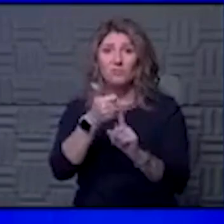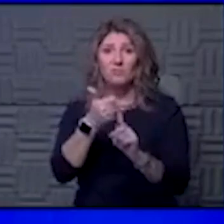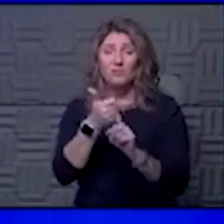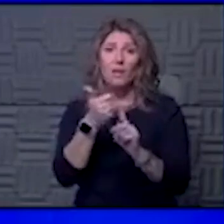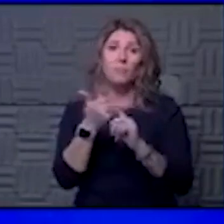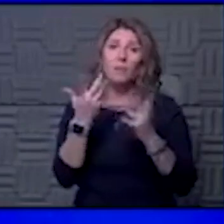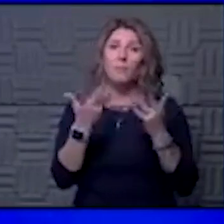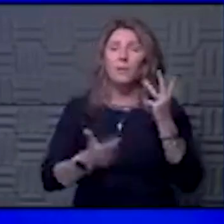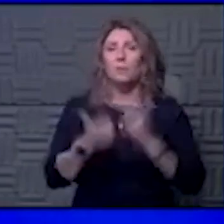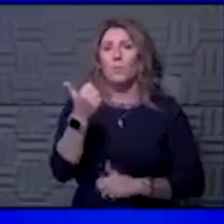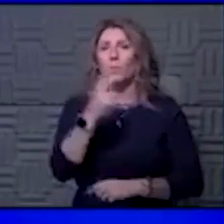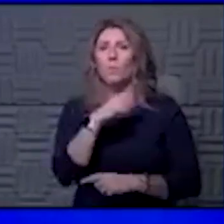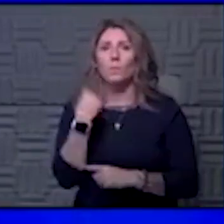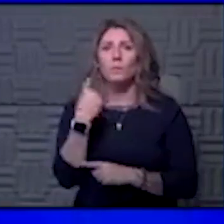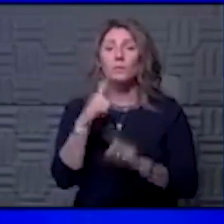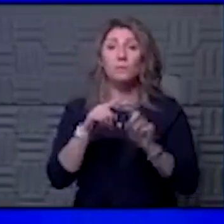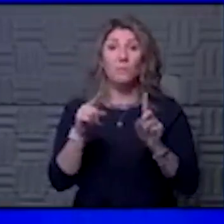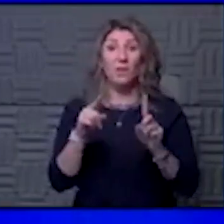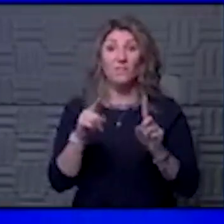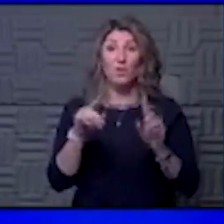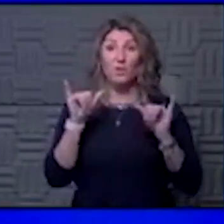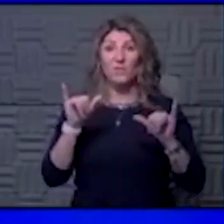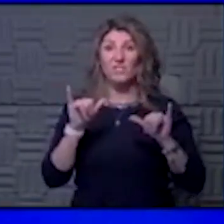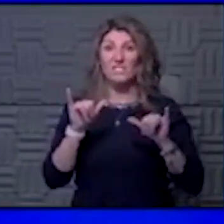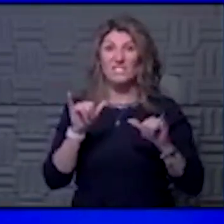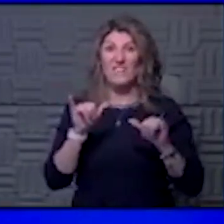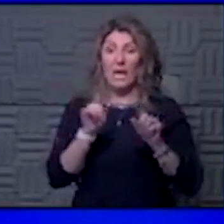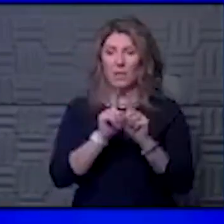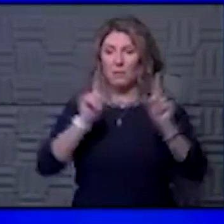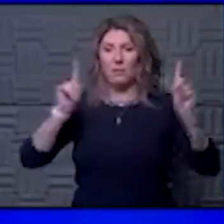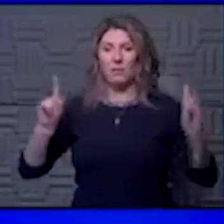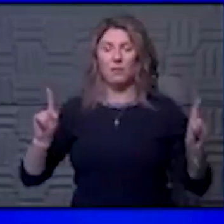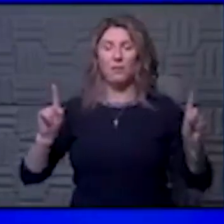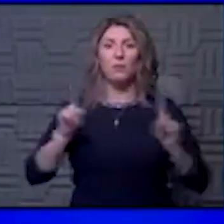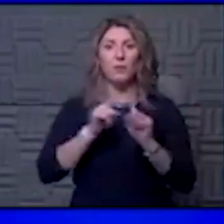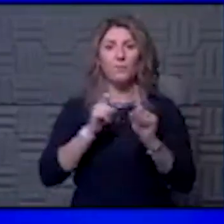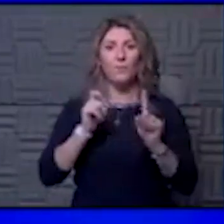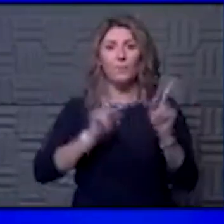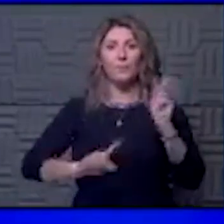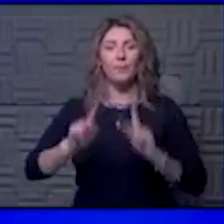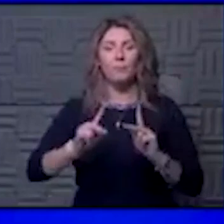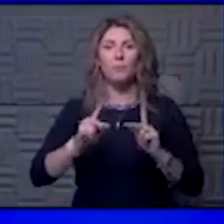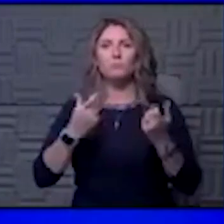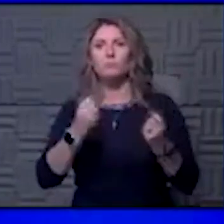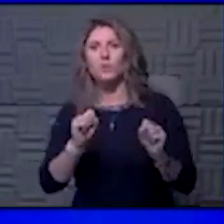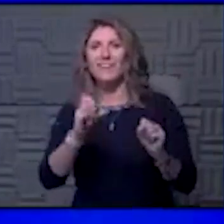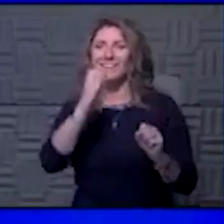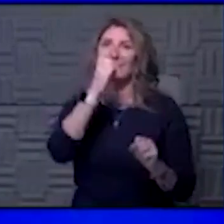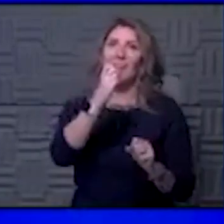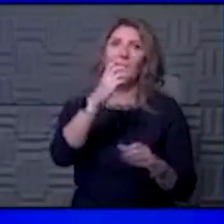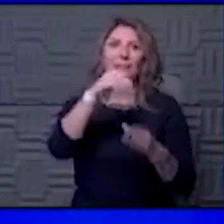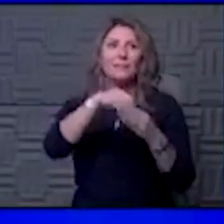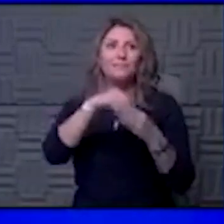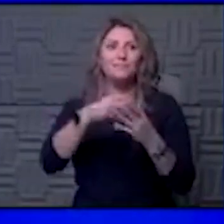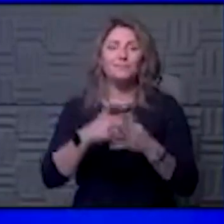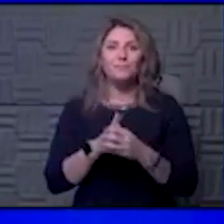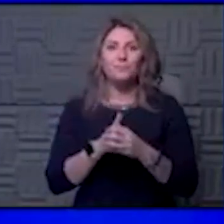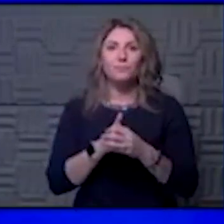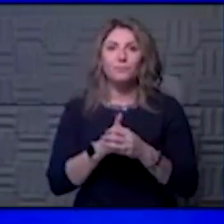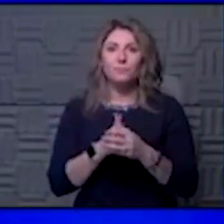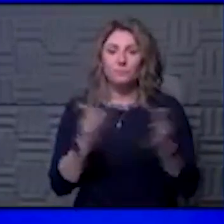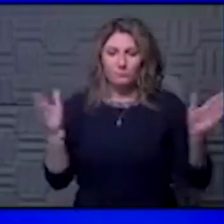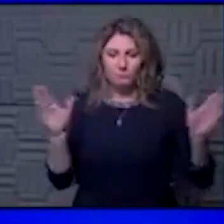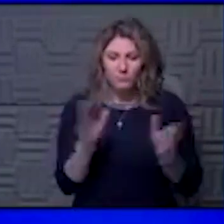thing, but if you can look to stay spaced from people, try and not to be in the enclosed